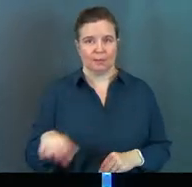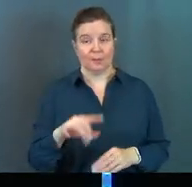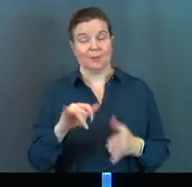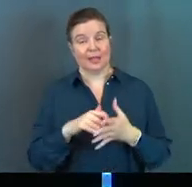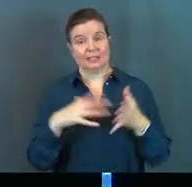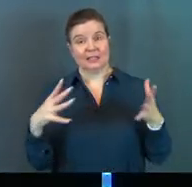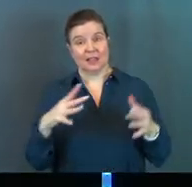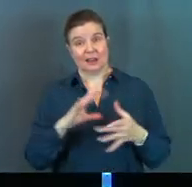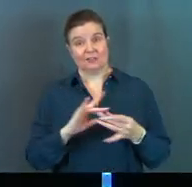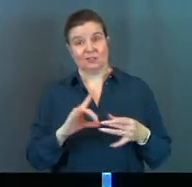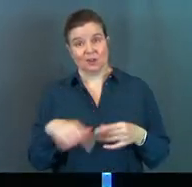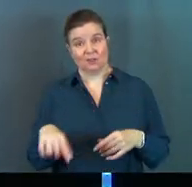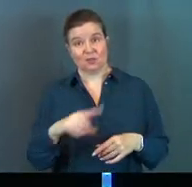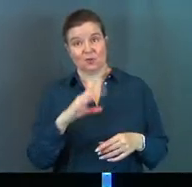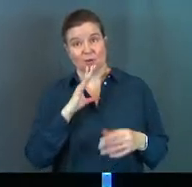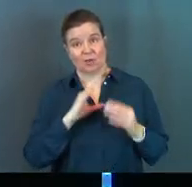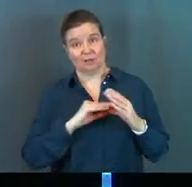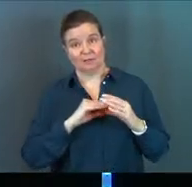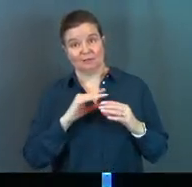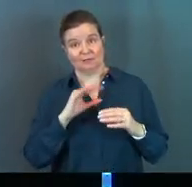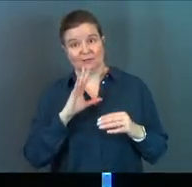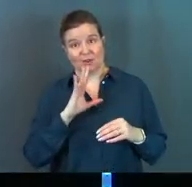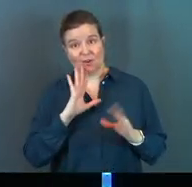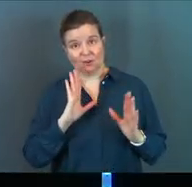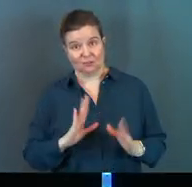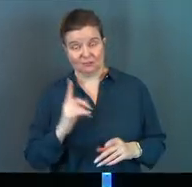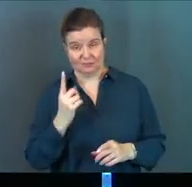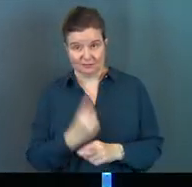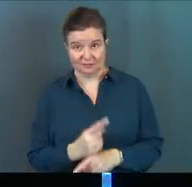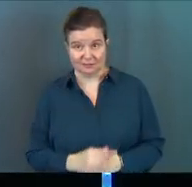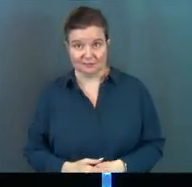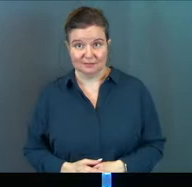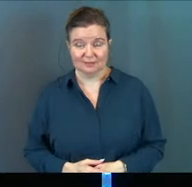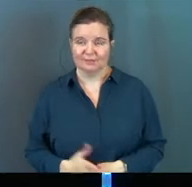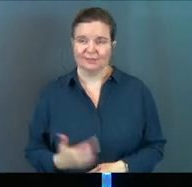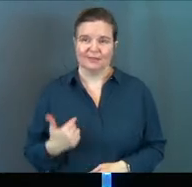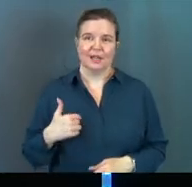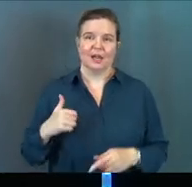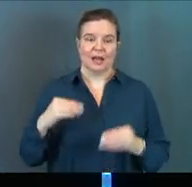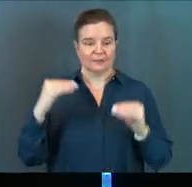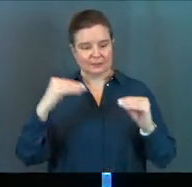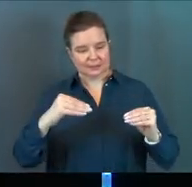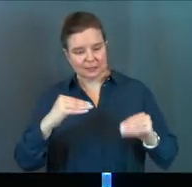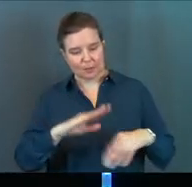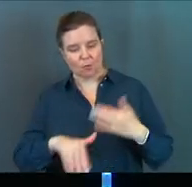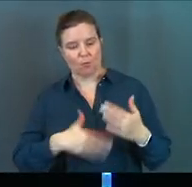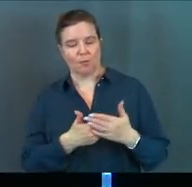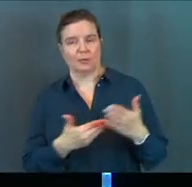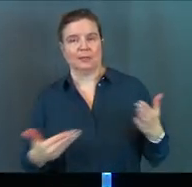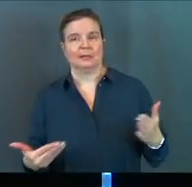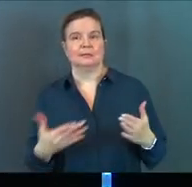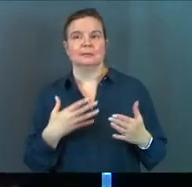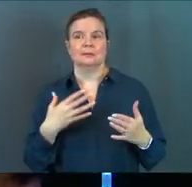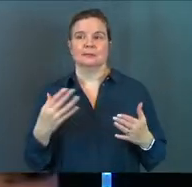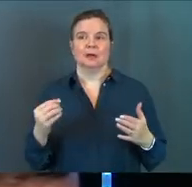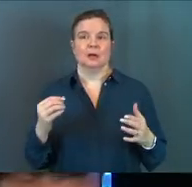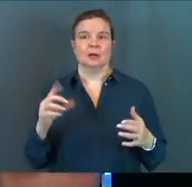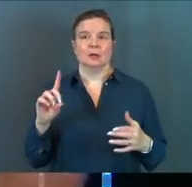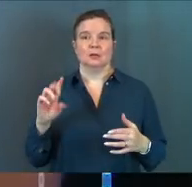That's a lot of talking for you talkers, right? I'm going to train them in all the things. And